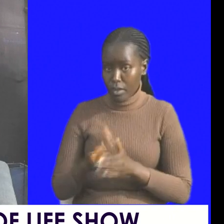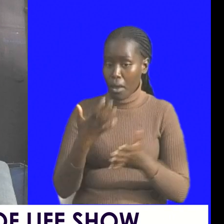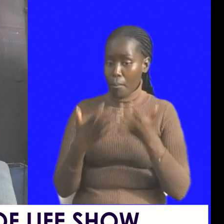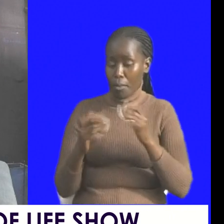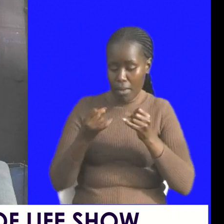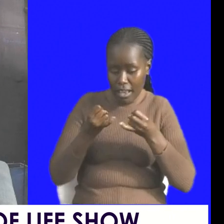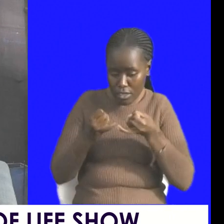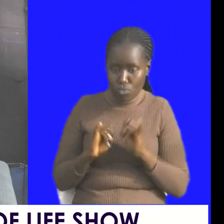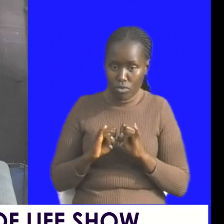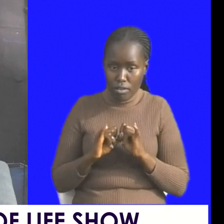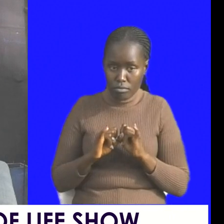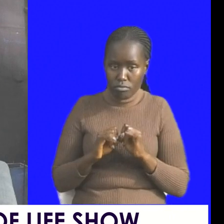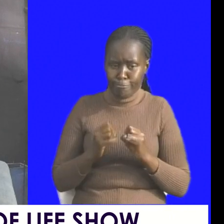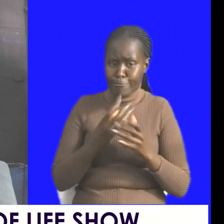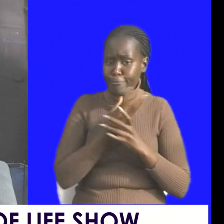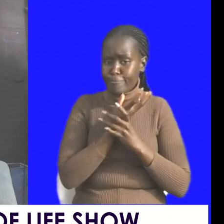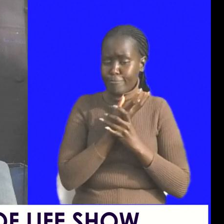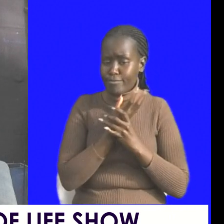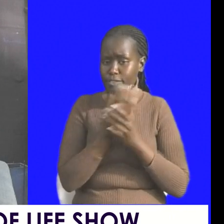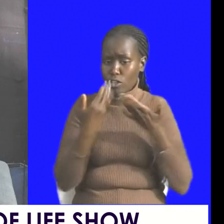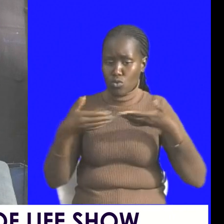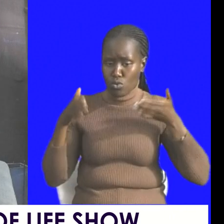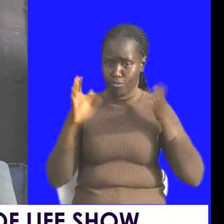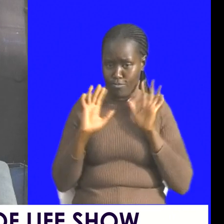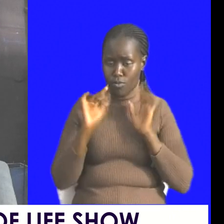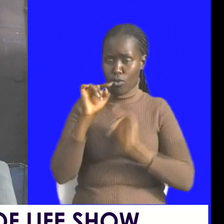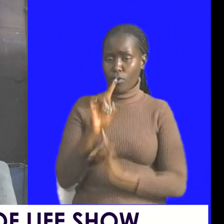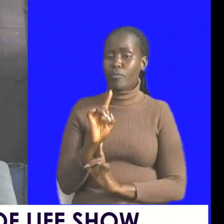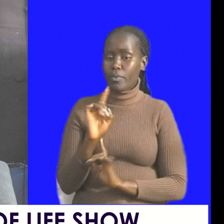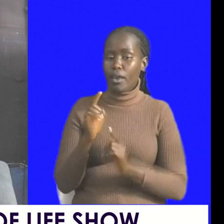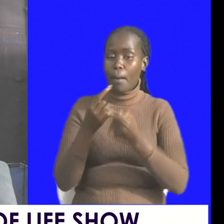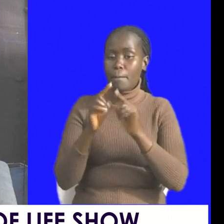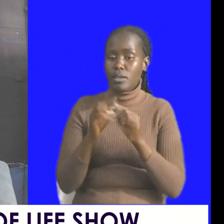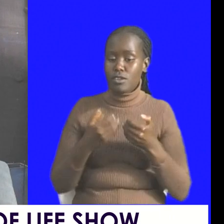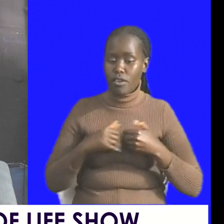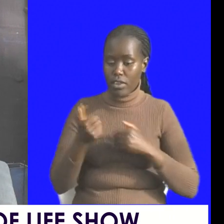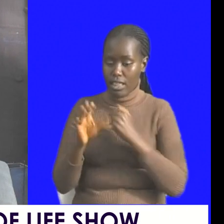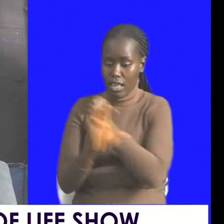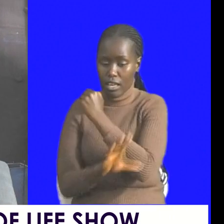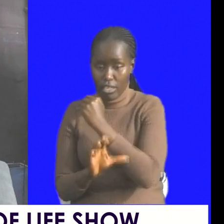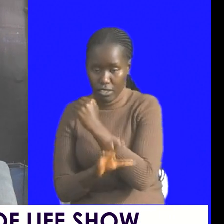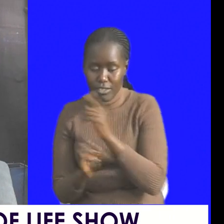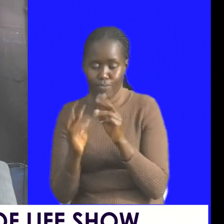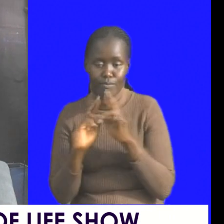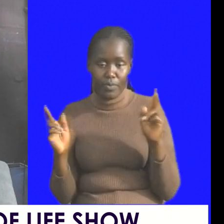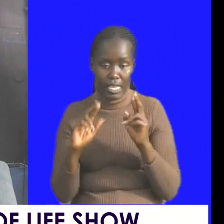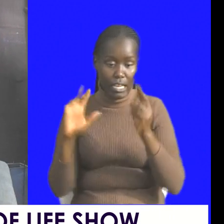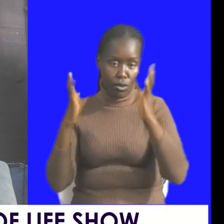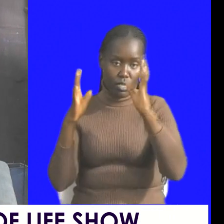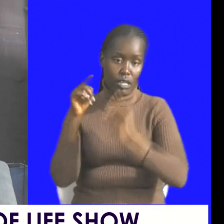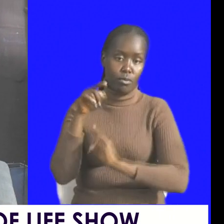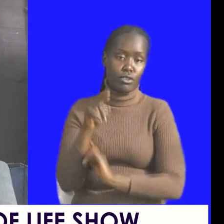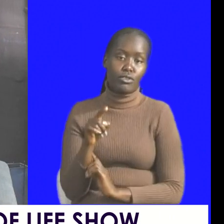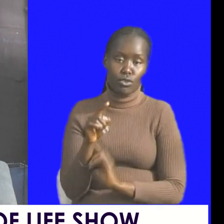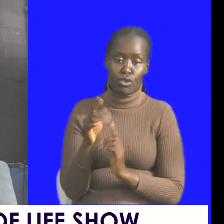trying to pull you down but there are eight billion people in other countries that are ready to celebrate you why